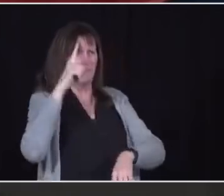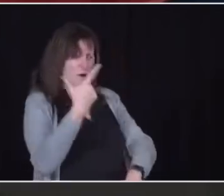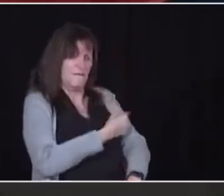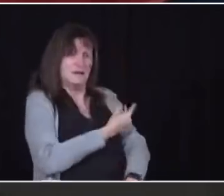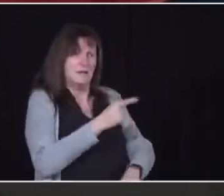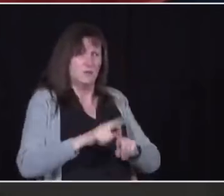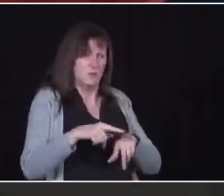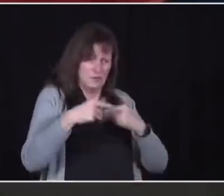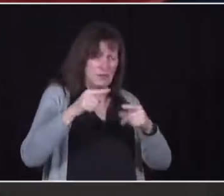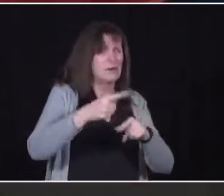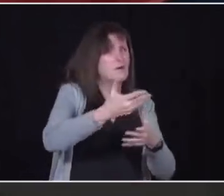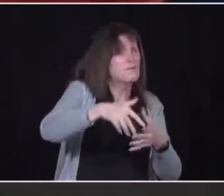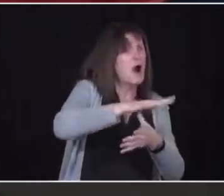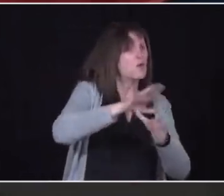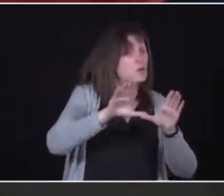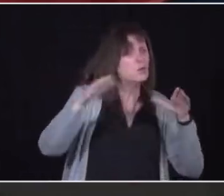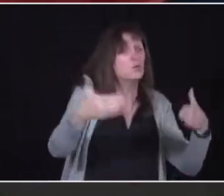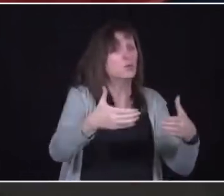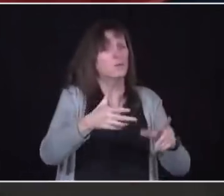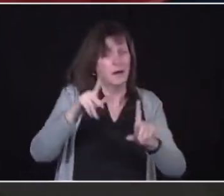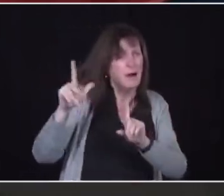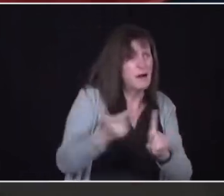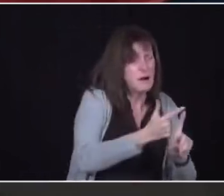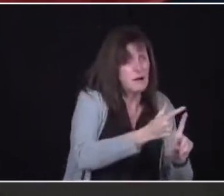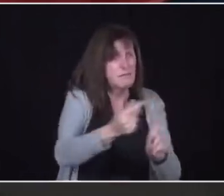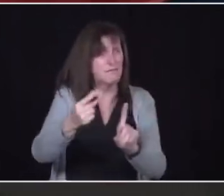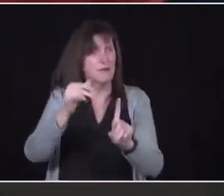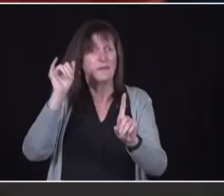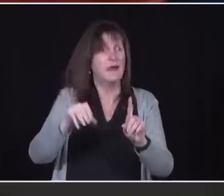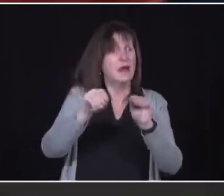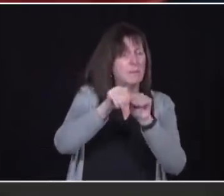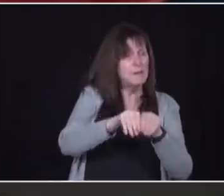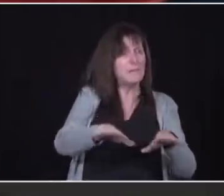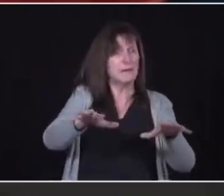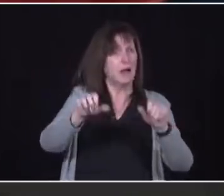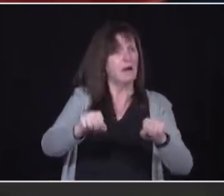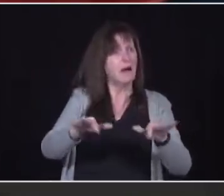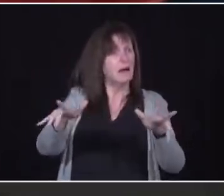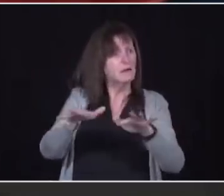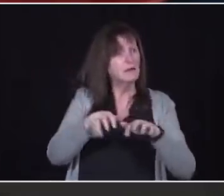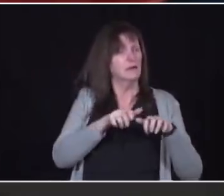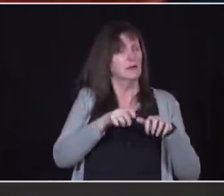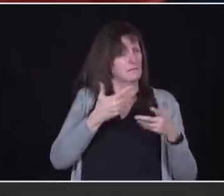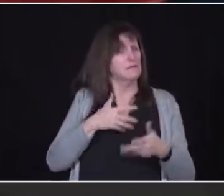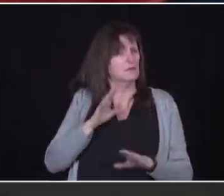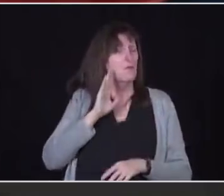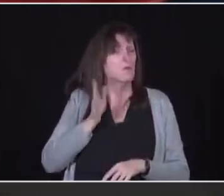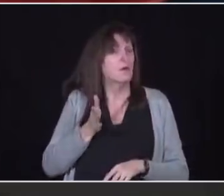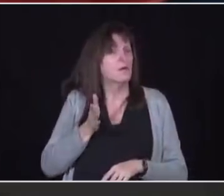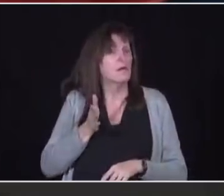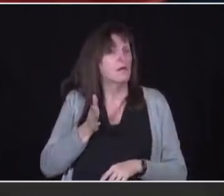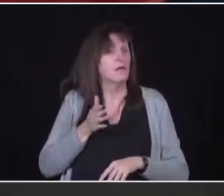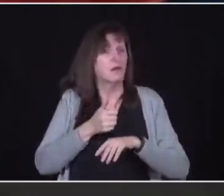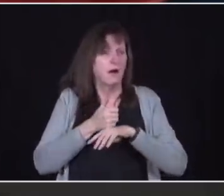help put this pandemic behind us. Through no fault of their own, certain conditions communities are waging a